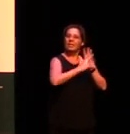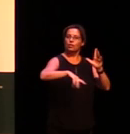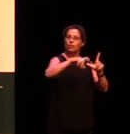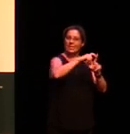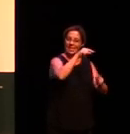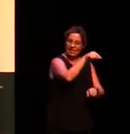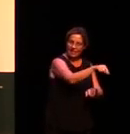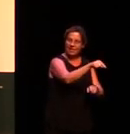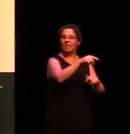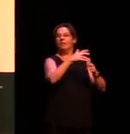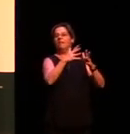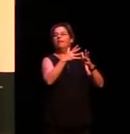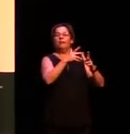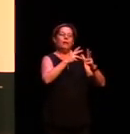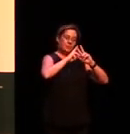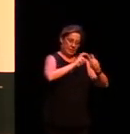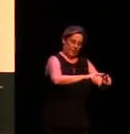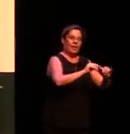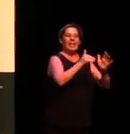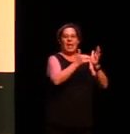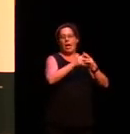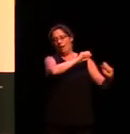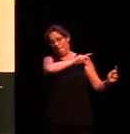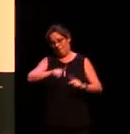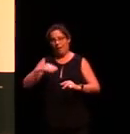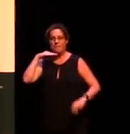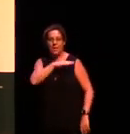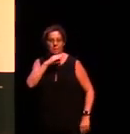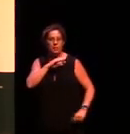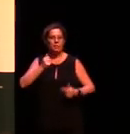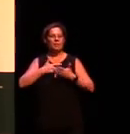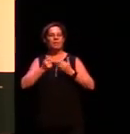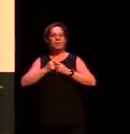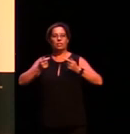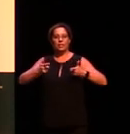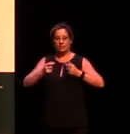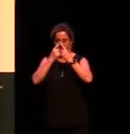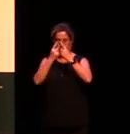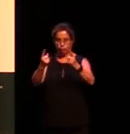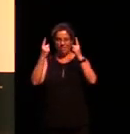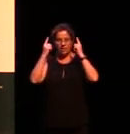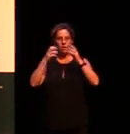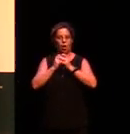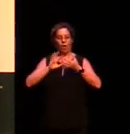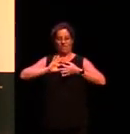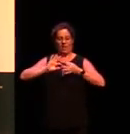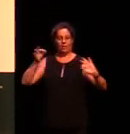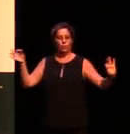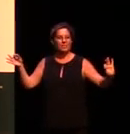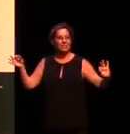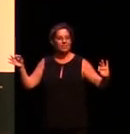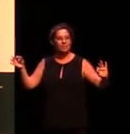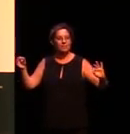is now Professor of Linguistics, Director of the Research Unit for Indigenous Languages and a Chief